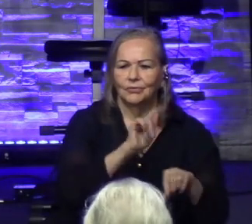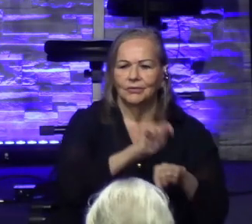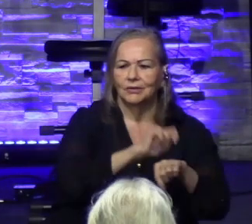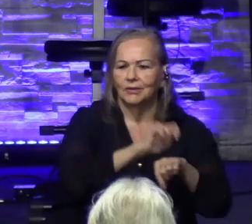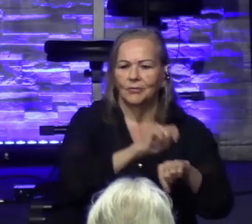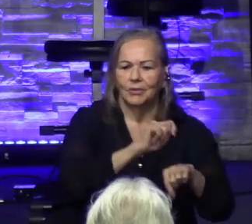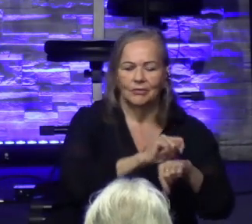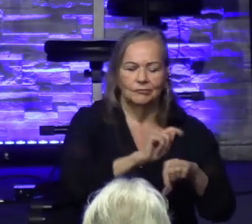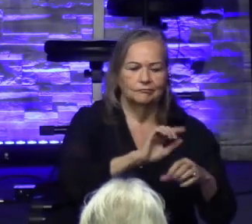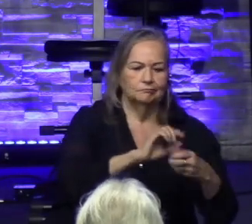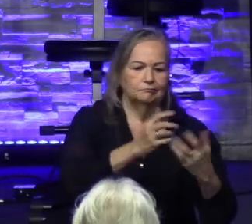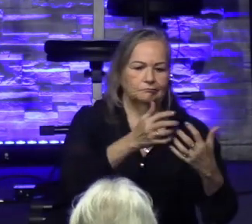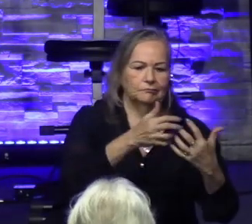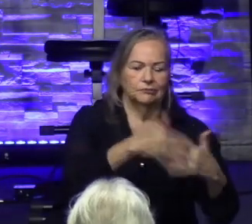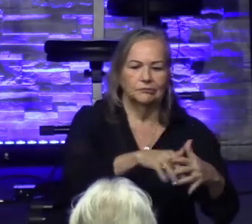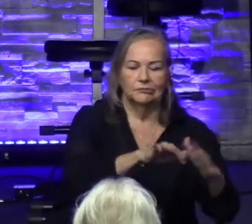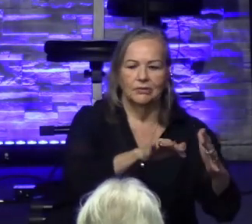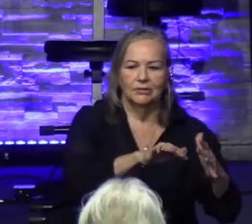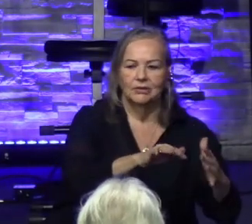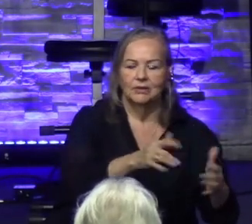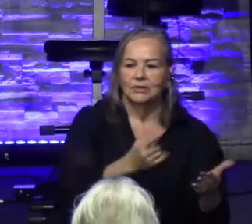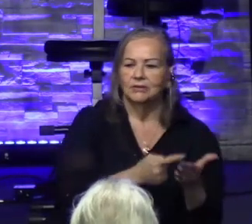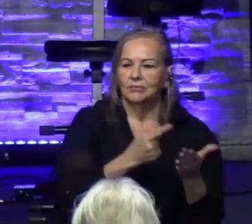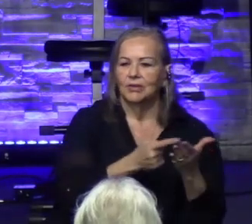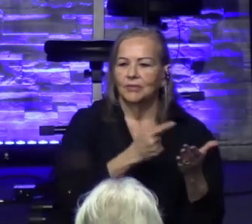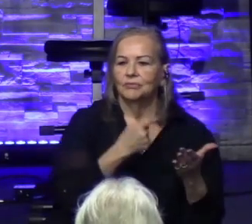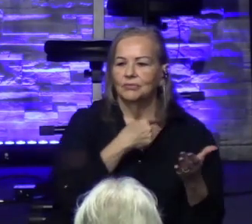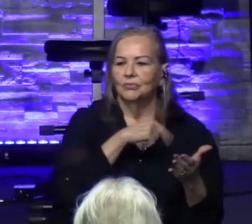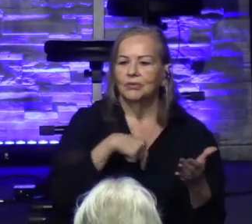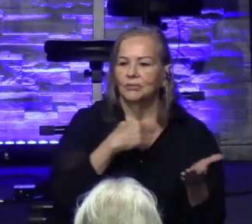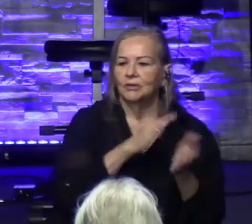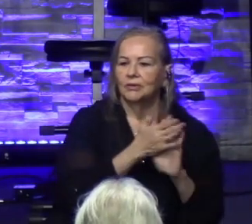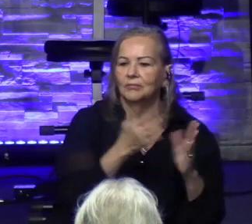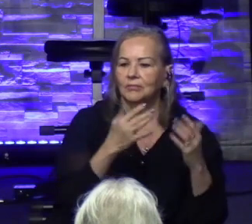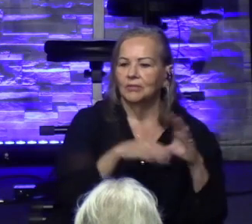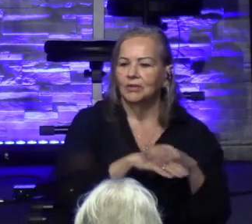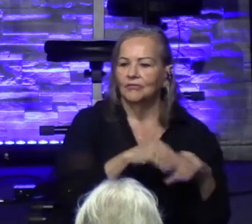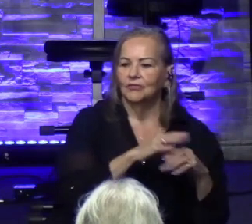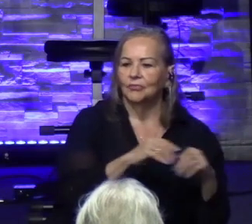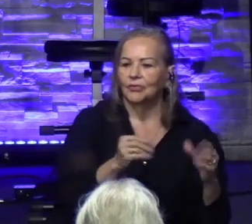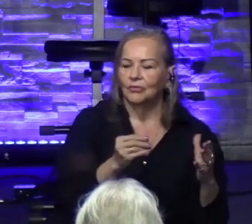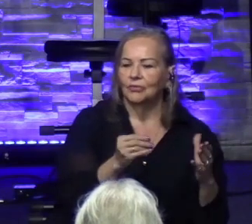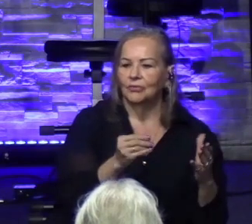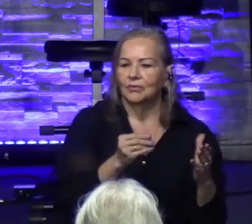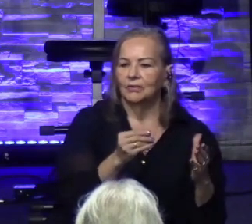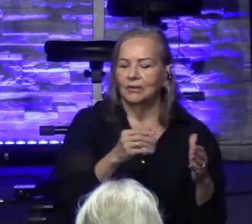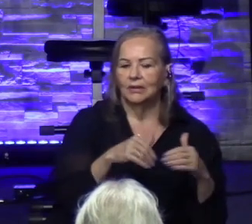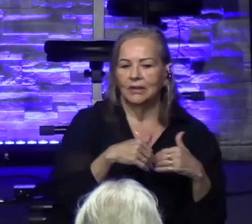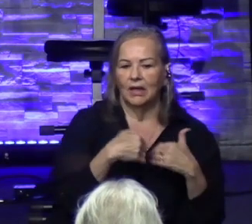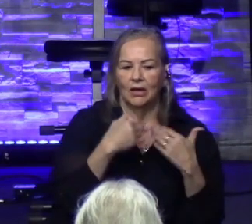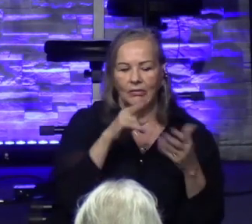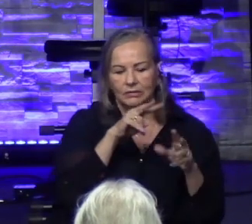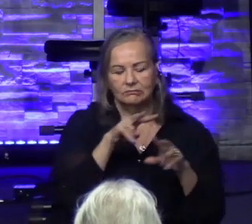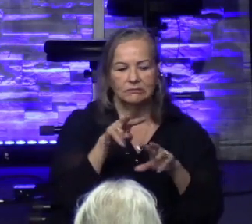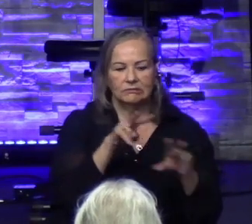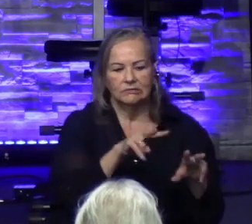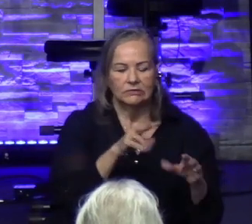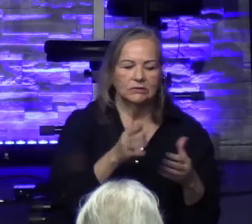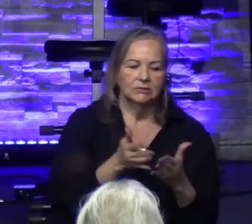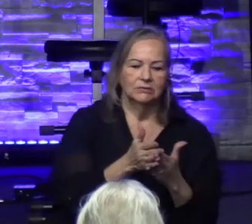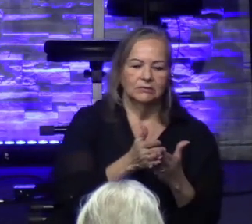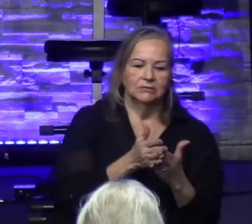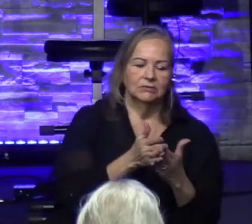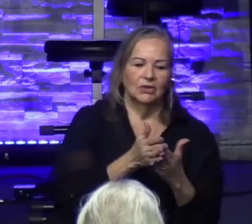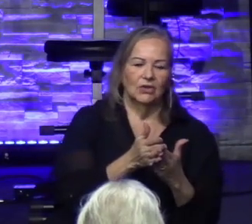Sometimes we can get comfortable with what's going on in our house and the condition of it. Sometimes we can get, oh, it's just a